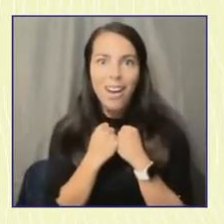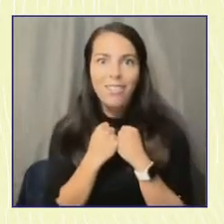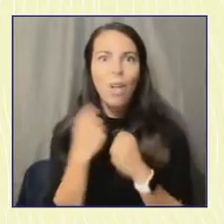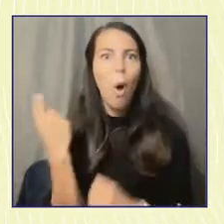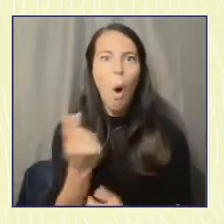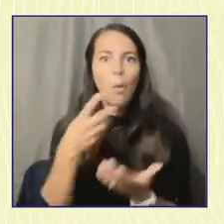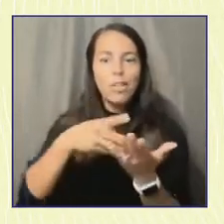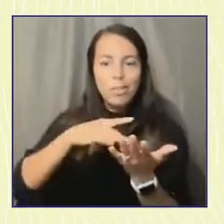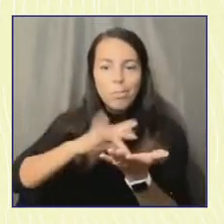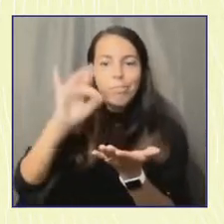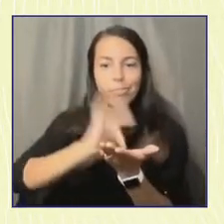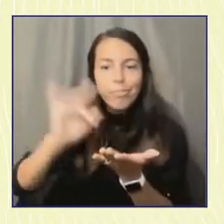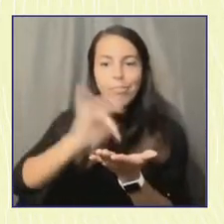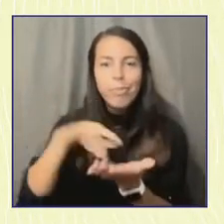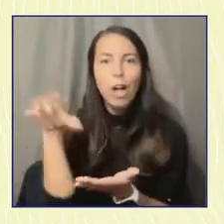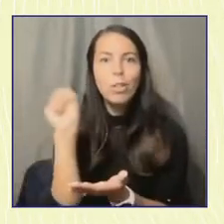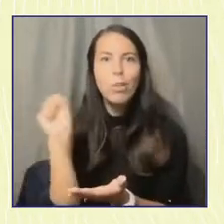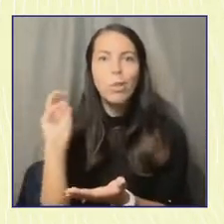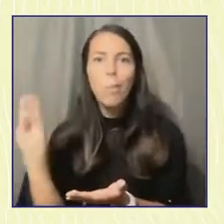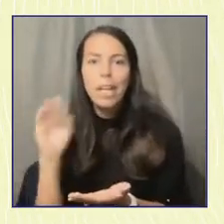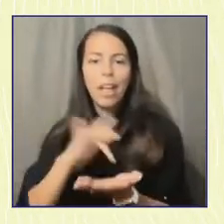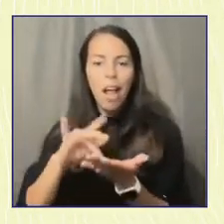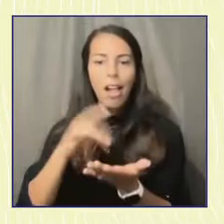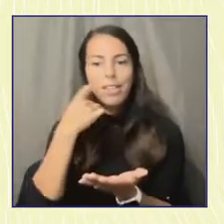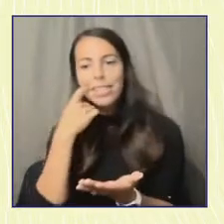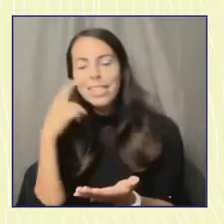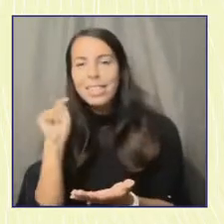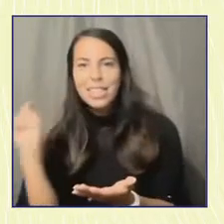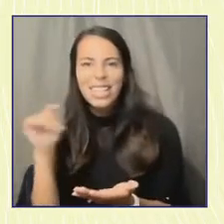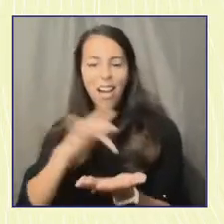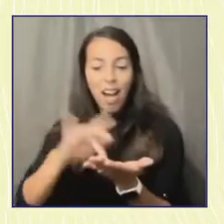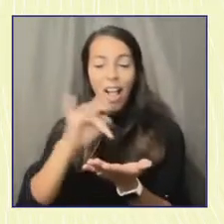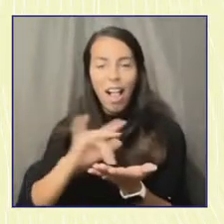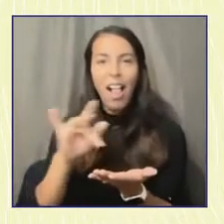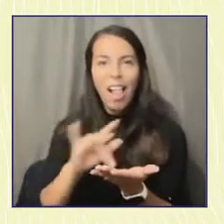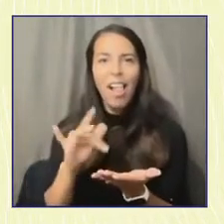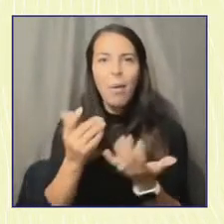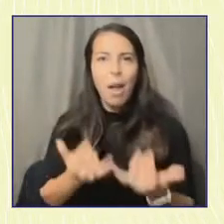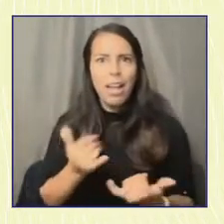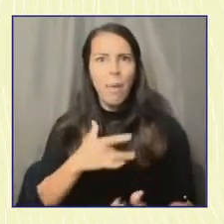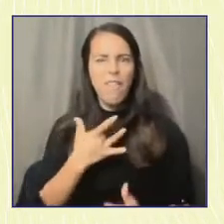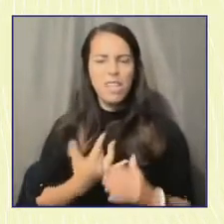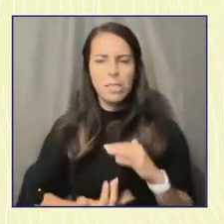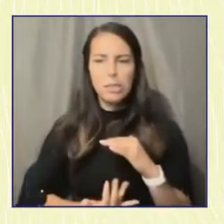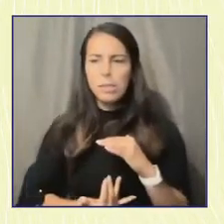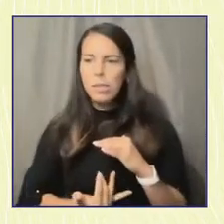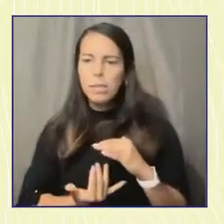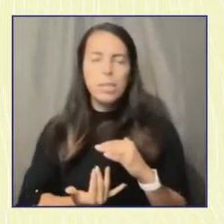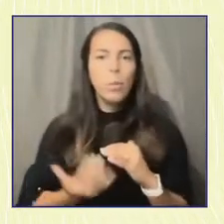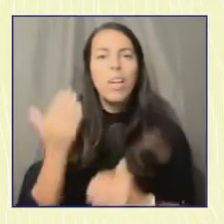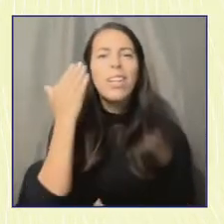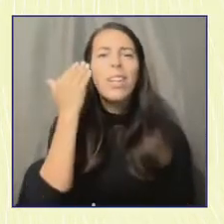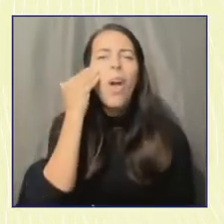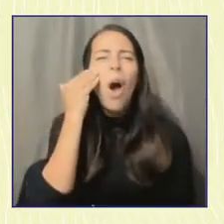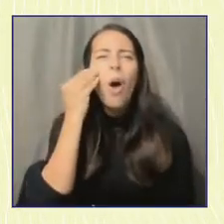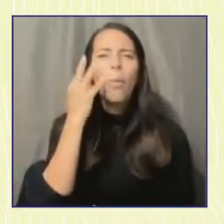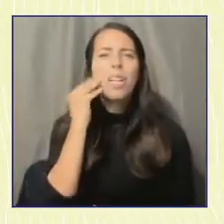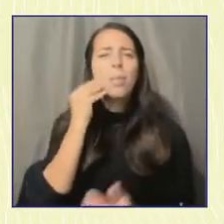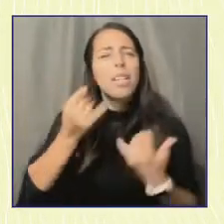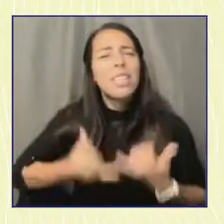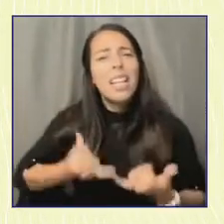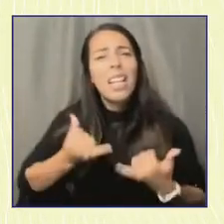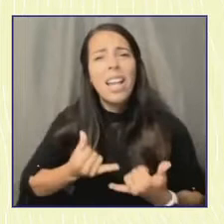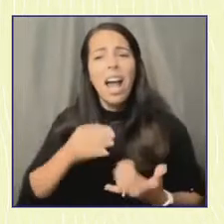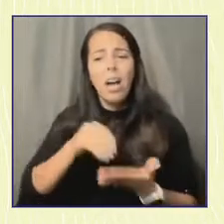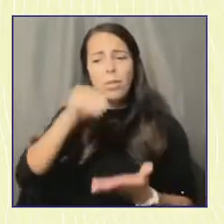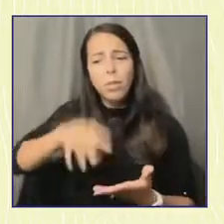We're frustrated and angry. We know what it's like to live with crushing student loan debt and the daily fear of